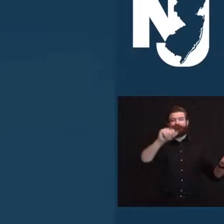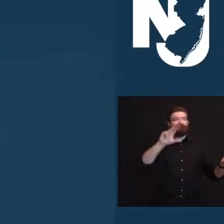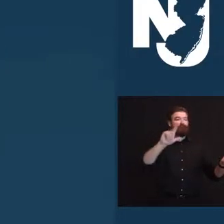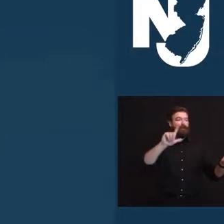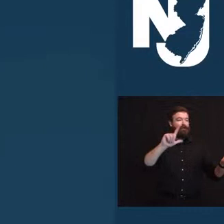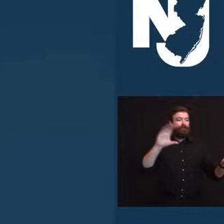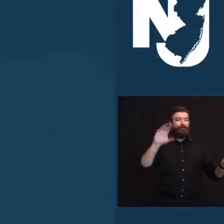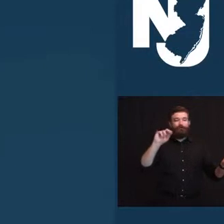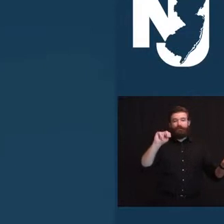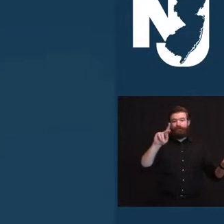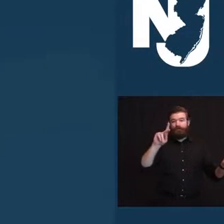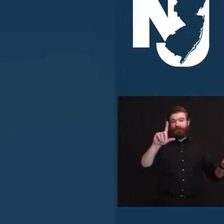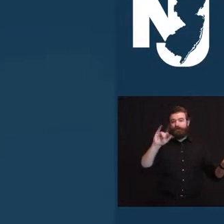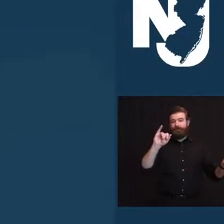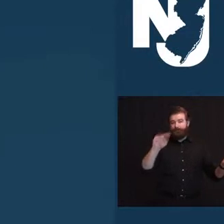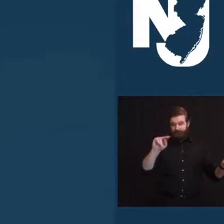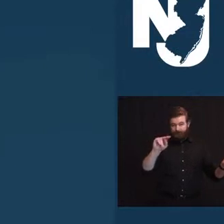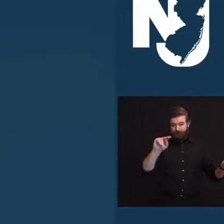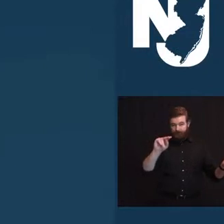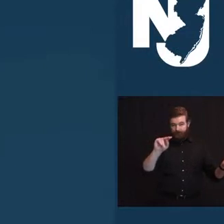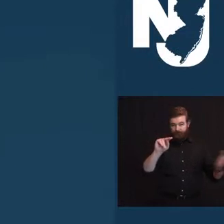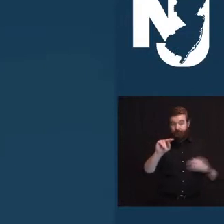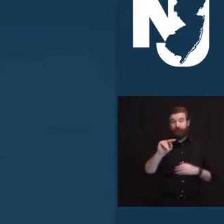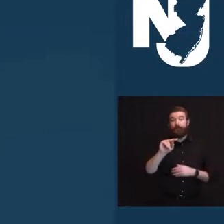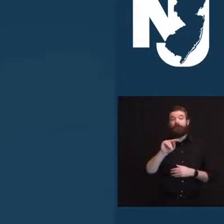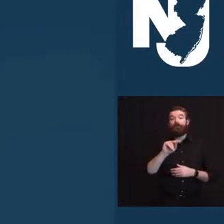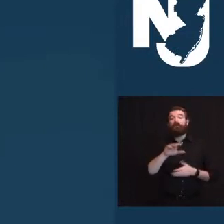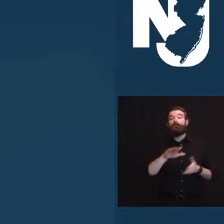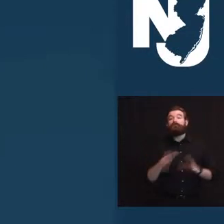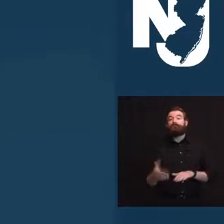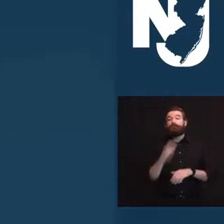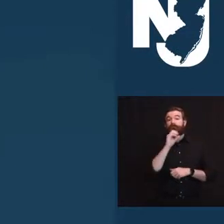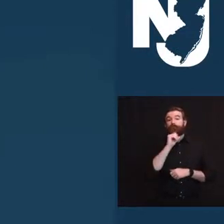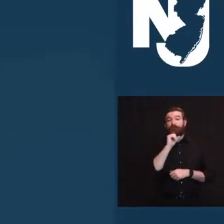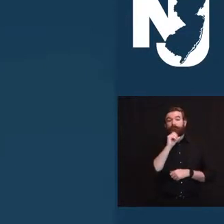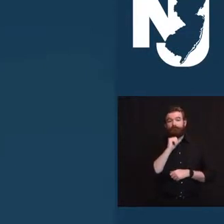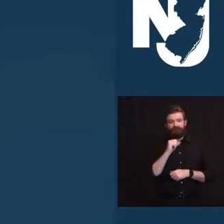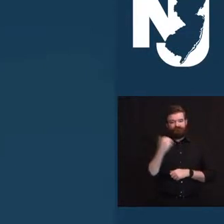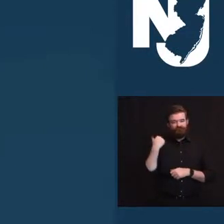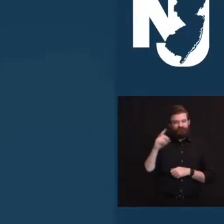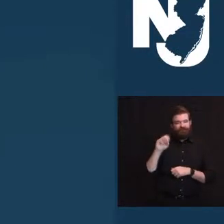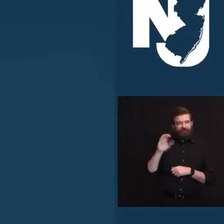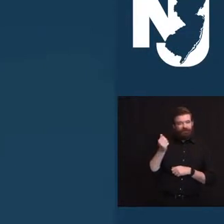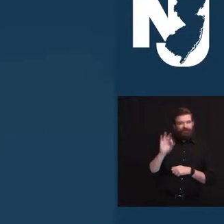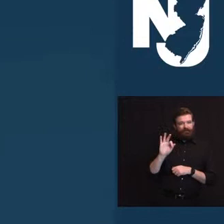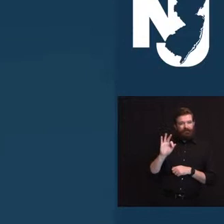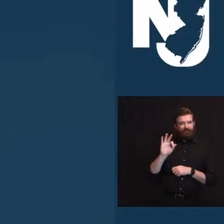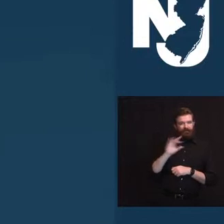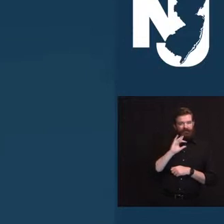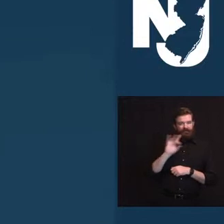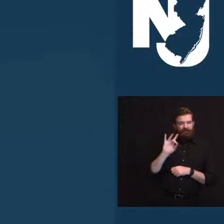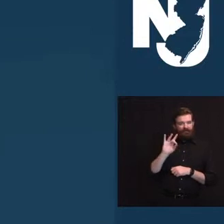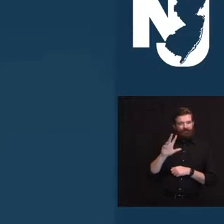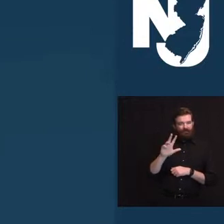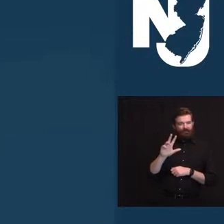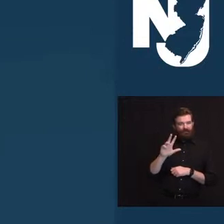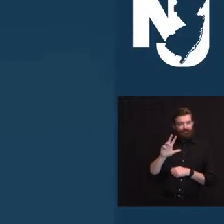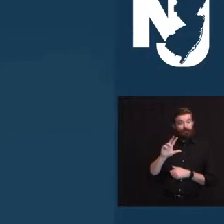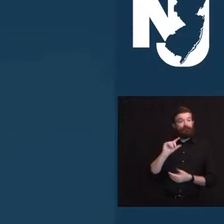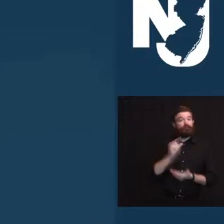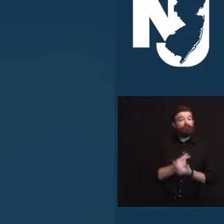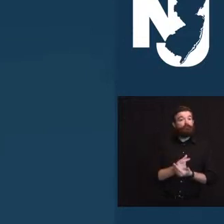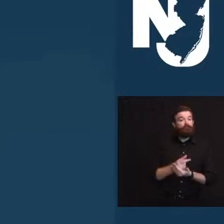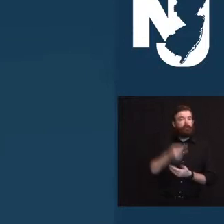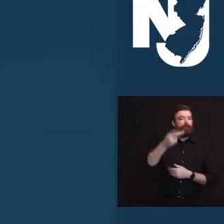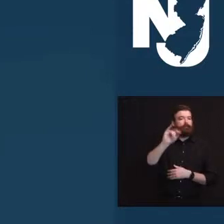83 years old when he passed on December 19th. A graduate of Pittman High School, Paul went away to Tennessee to attend